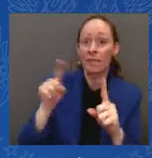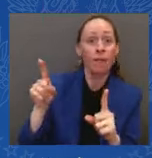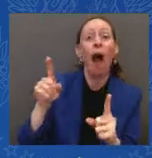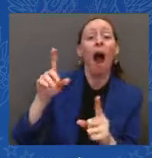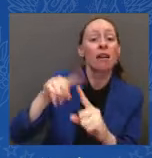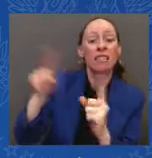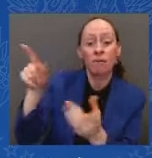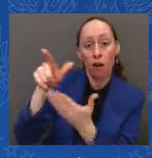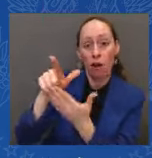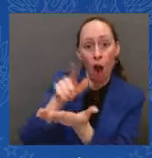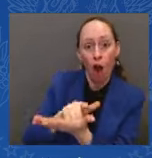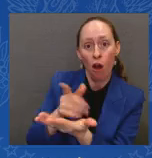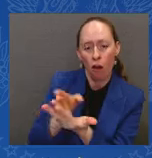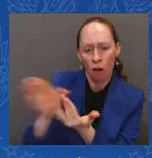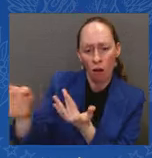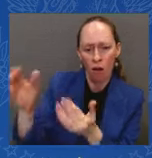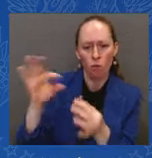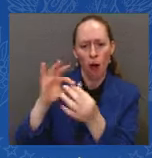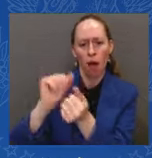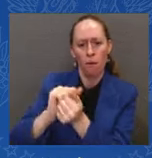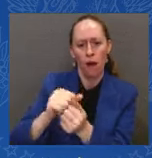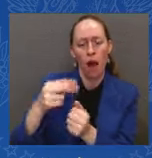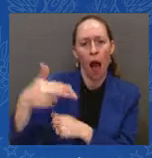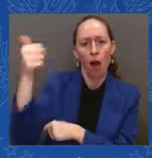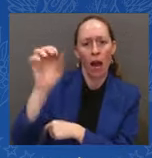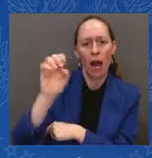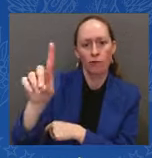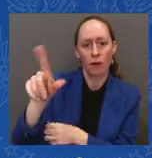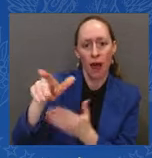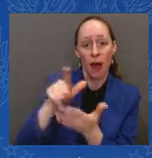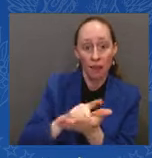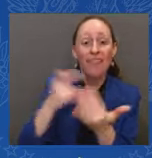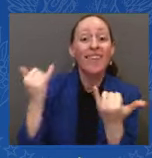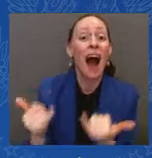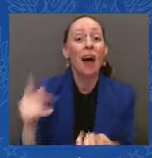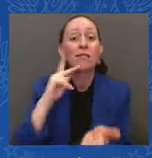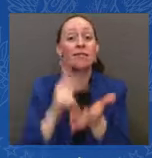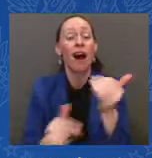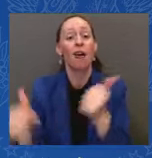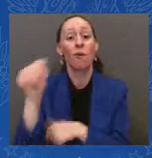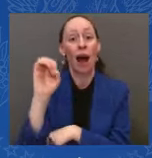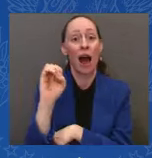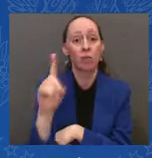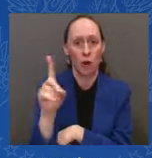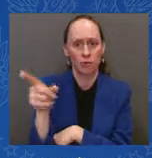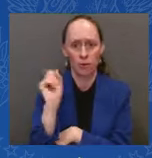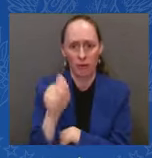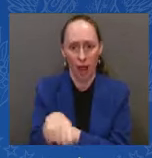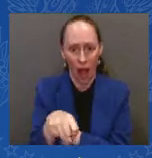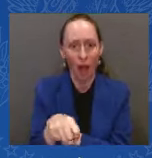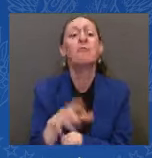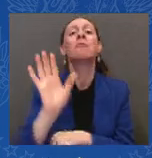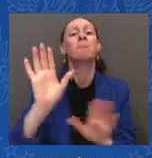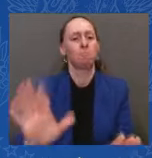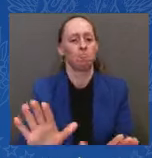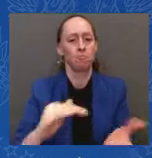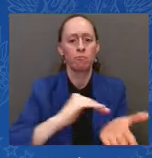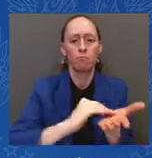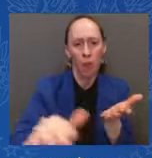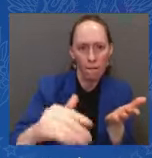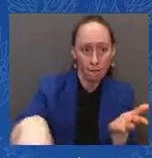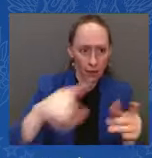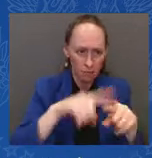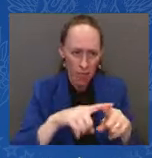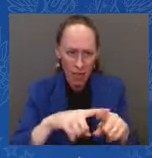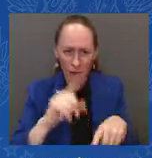to compromise, waive, or release loans under certain circumstances. Last week, the Department of Education took a critical step in